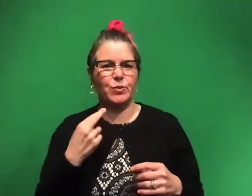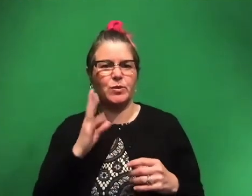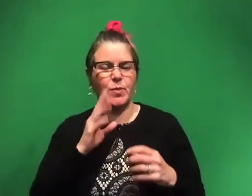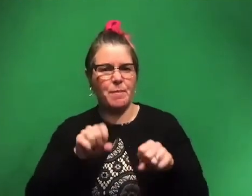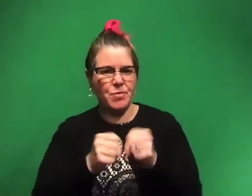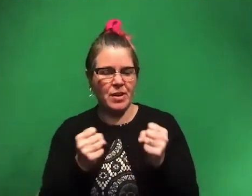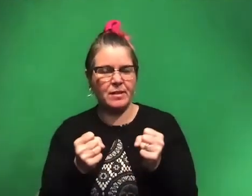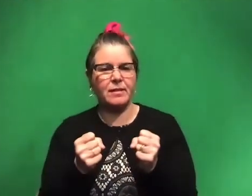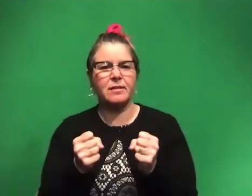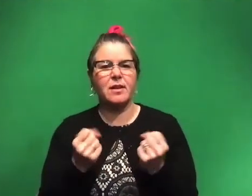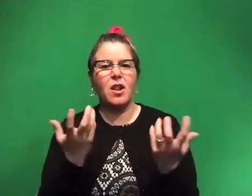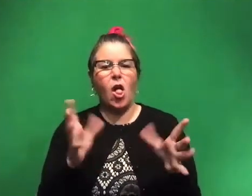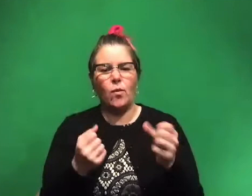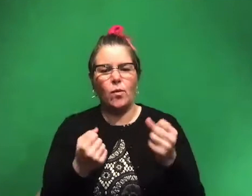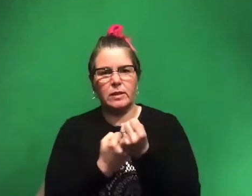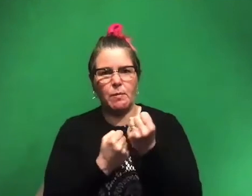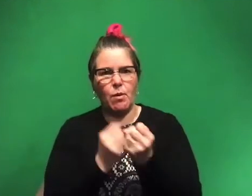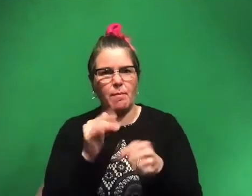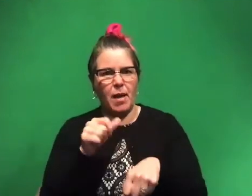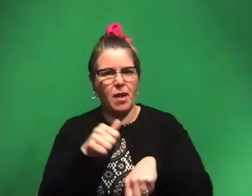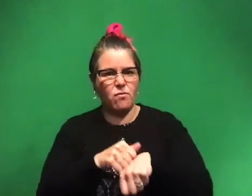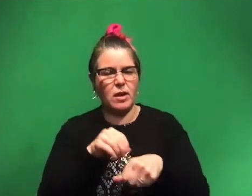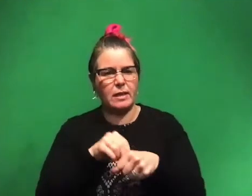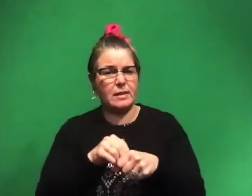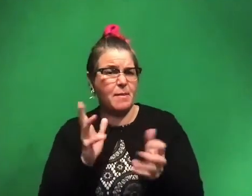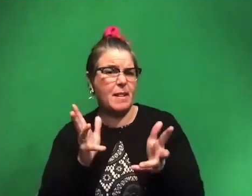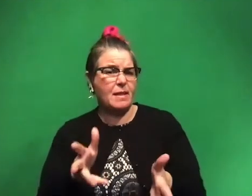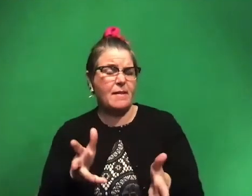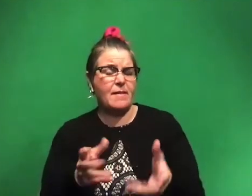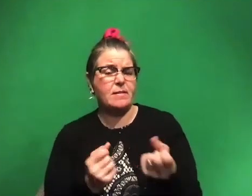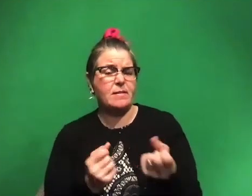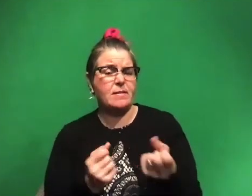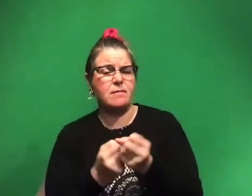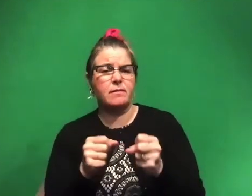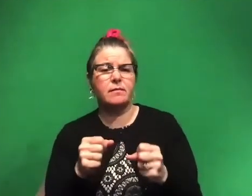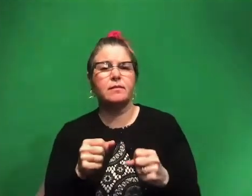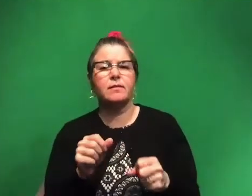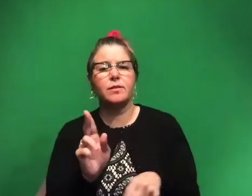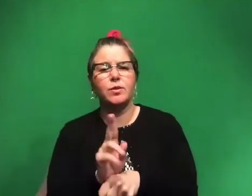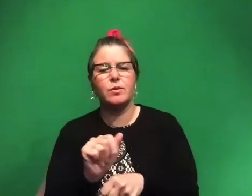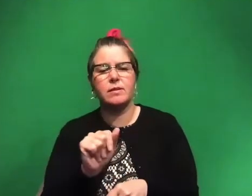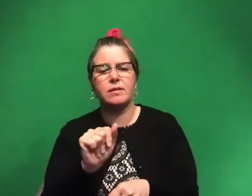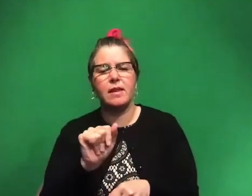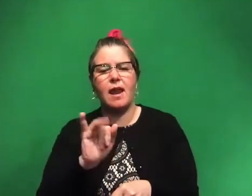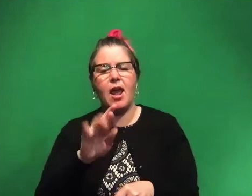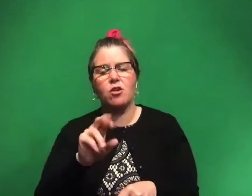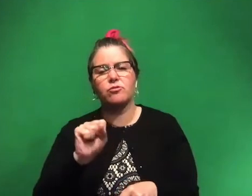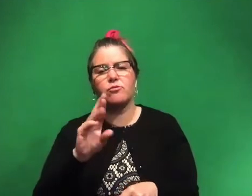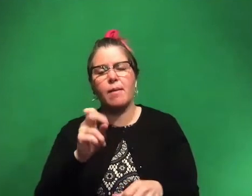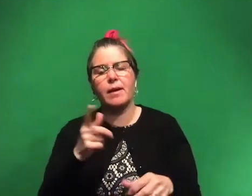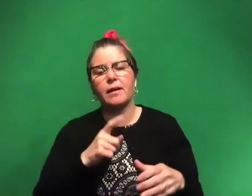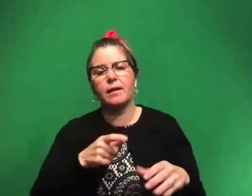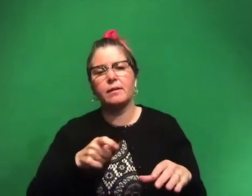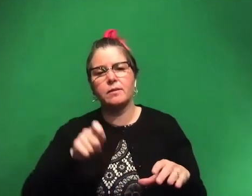and it's already supported by that rocks, you maybe decide to leave it in. Um, and we use air scribes to clean, to clean it out. So as long as you